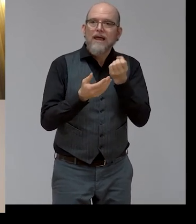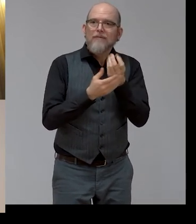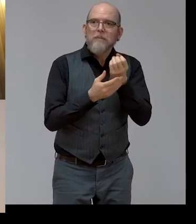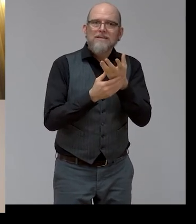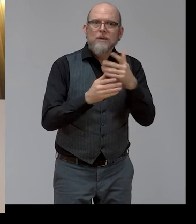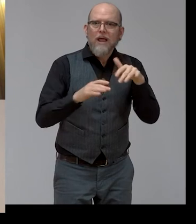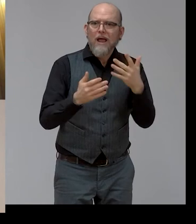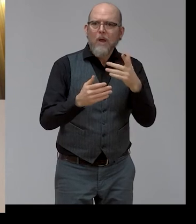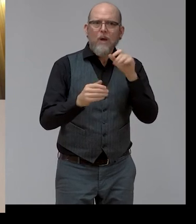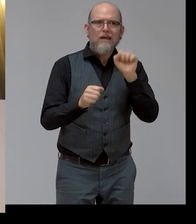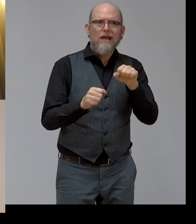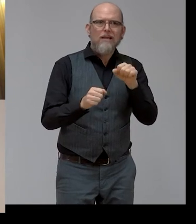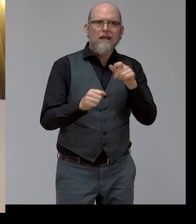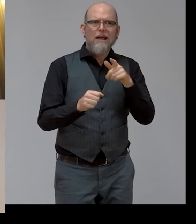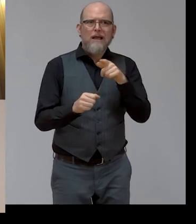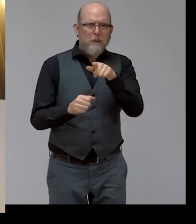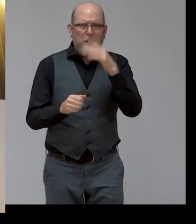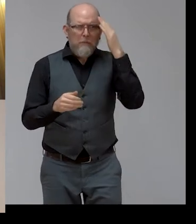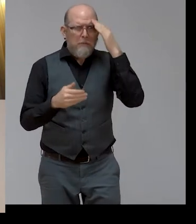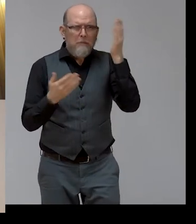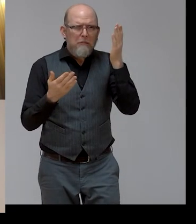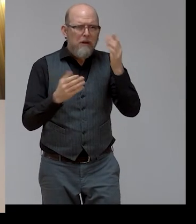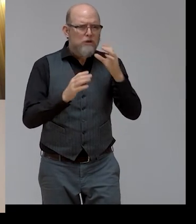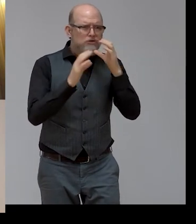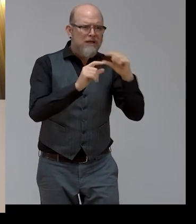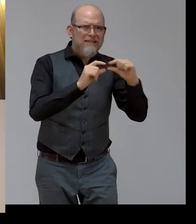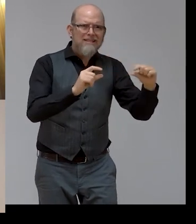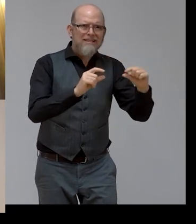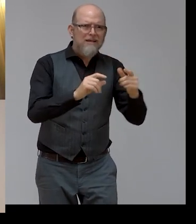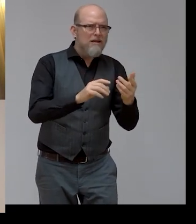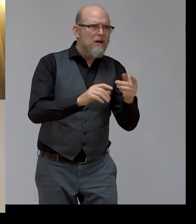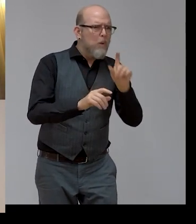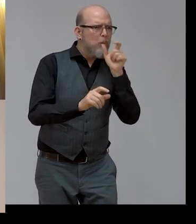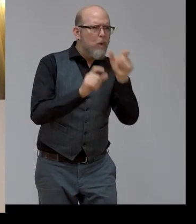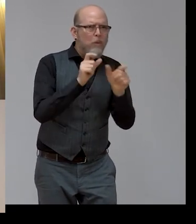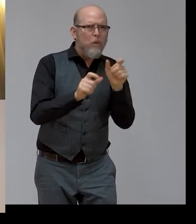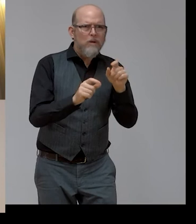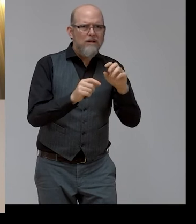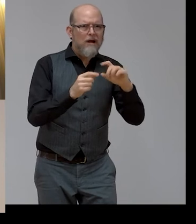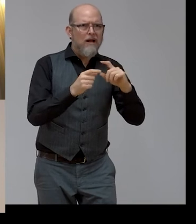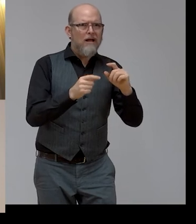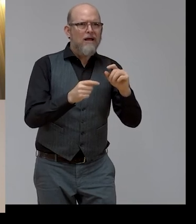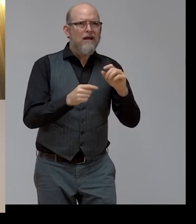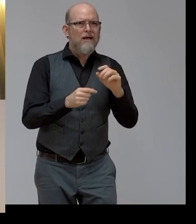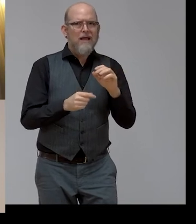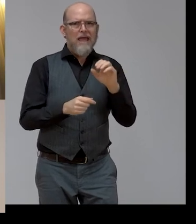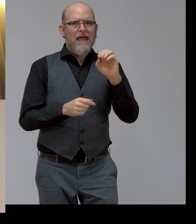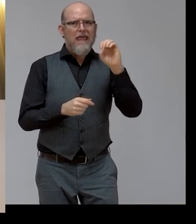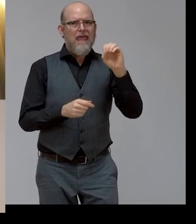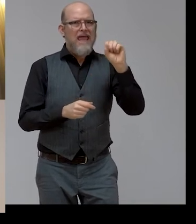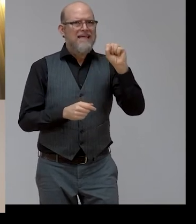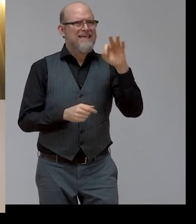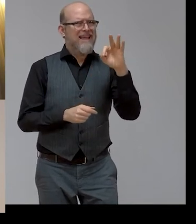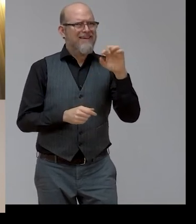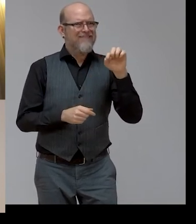instruments and this jargon, we more information on the ESF, on Social Fund, on the recovery, resilience and recovery